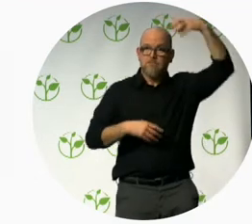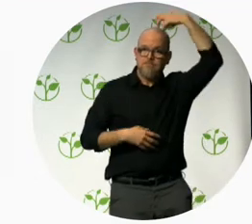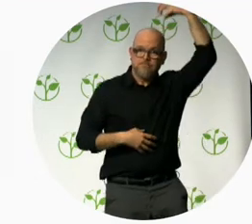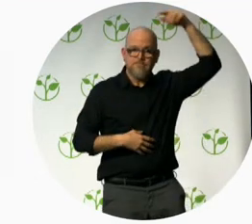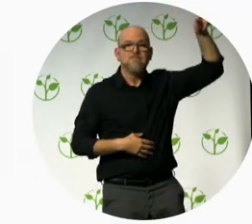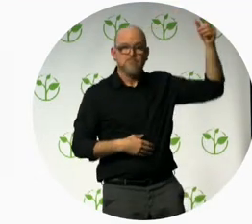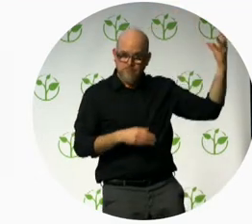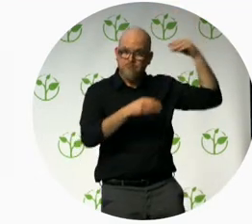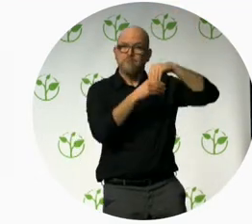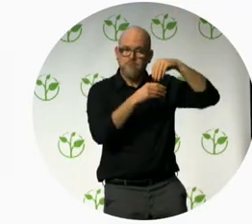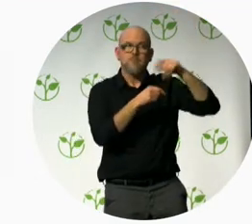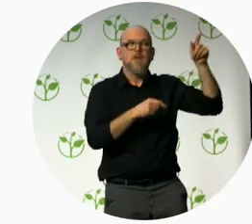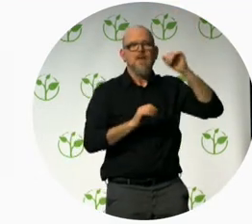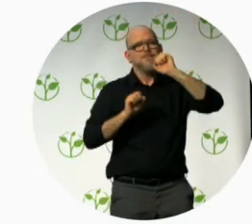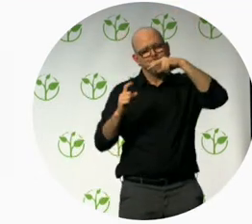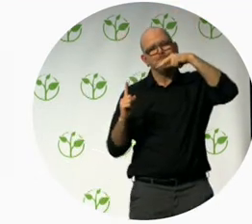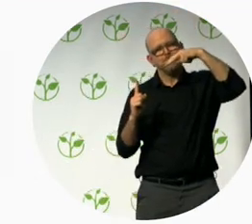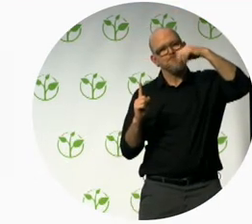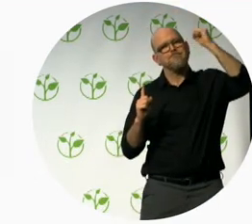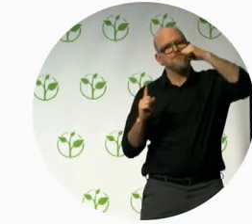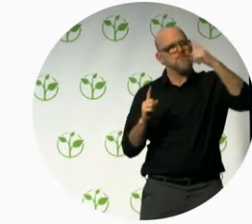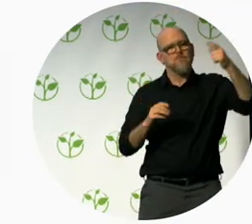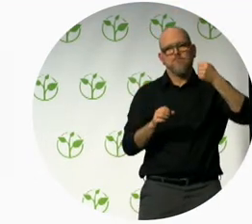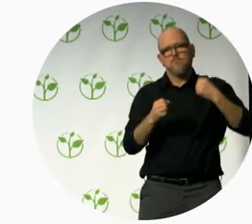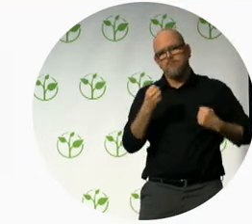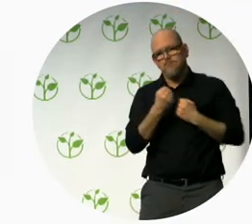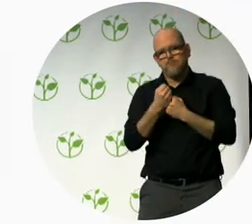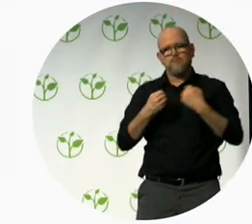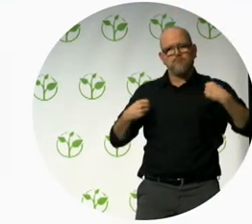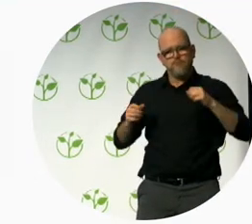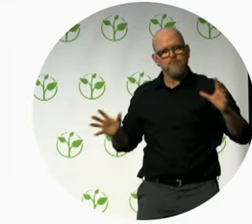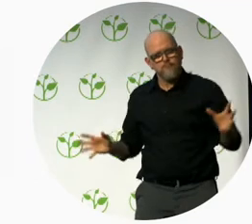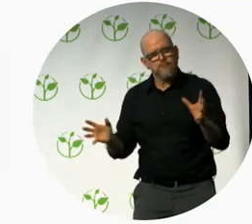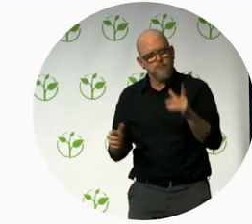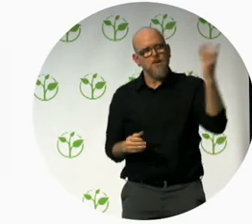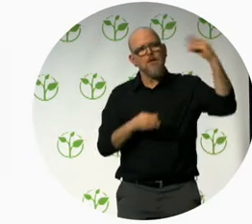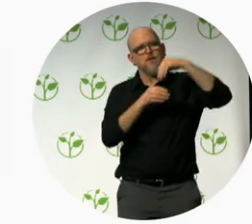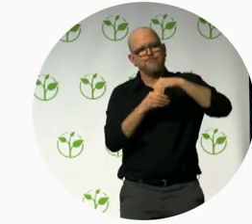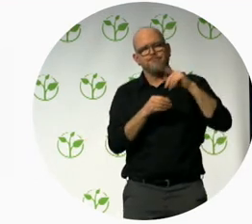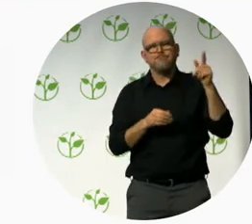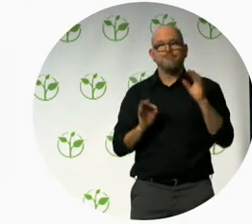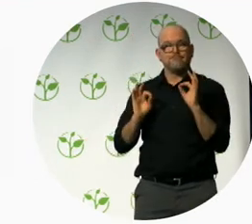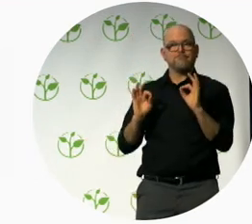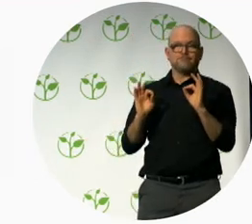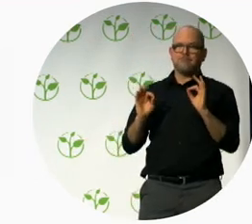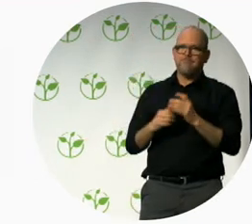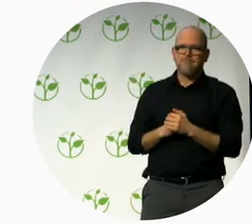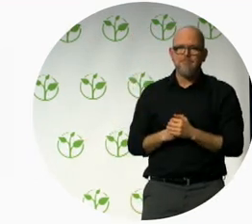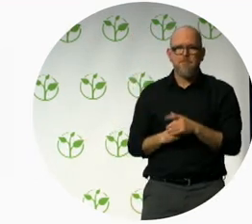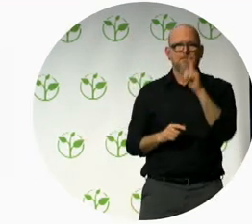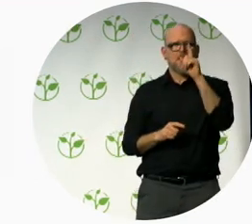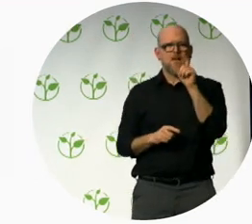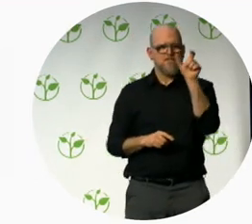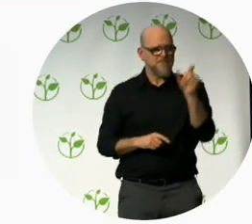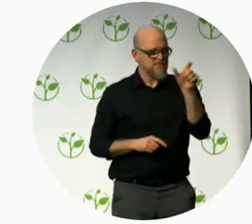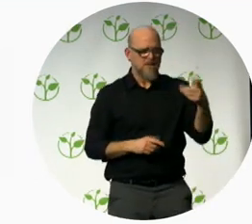Besides places that justifies exemptions, all businesses are due to be fully accessible or